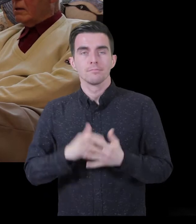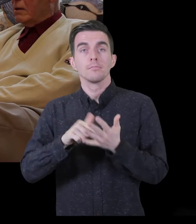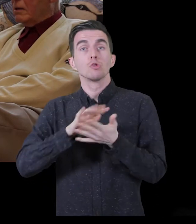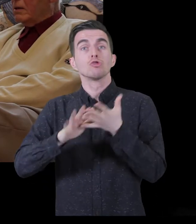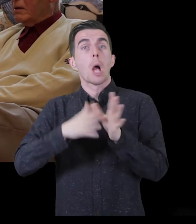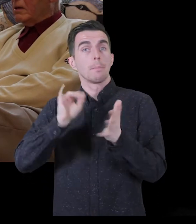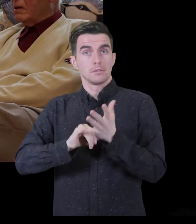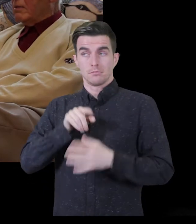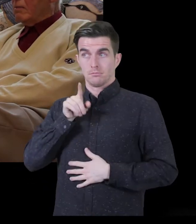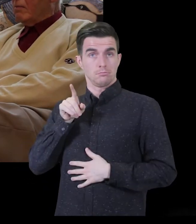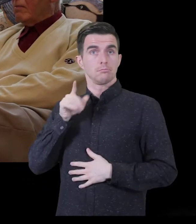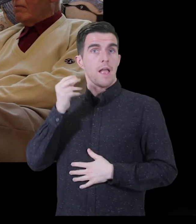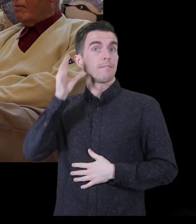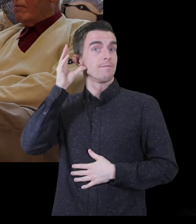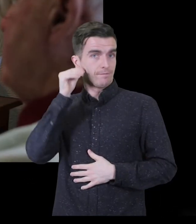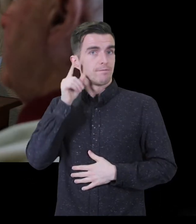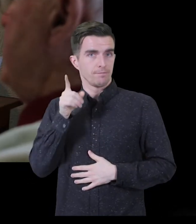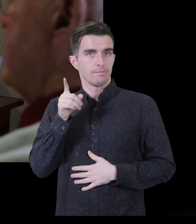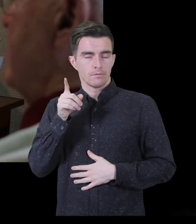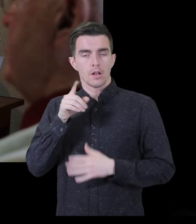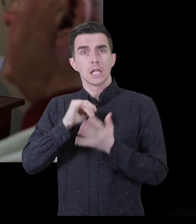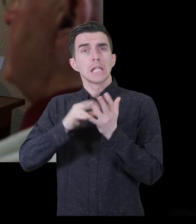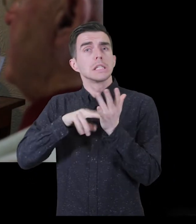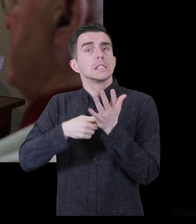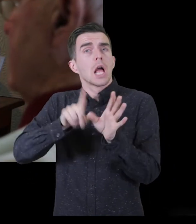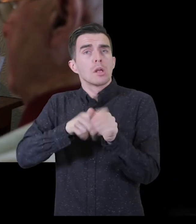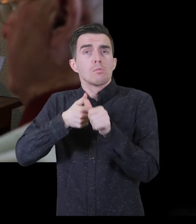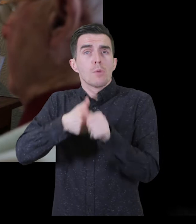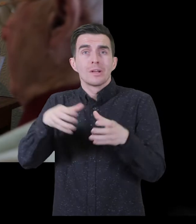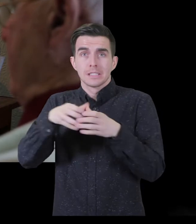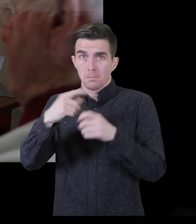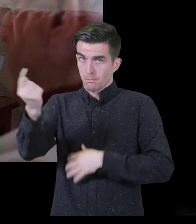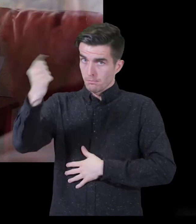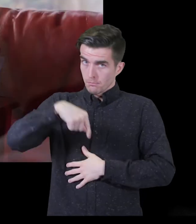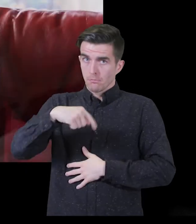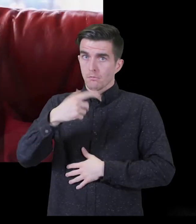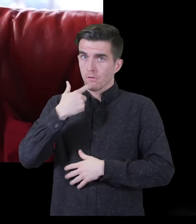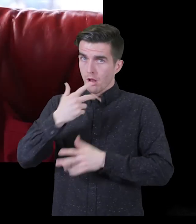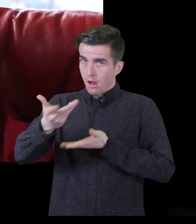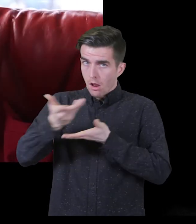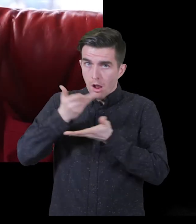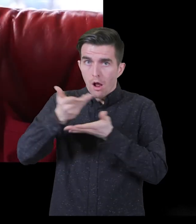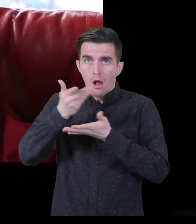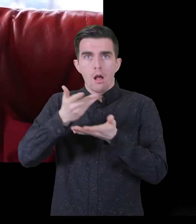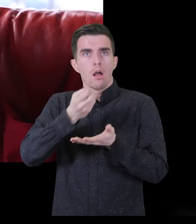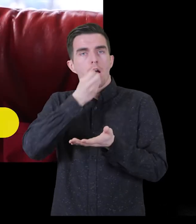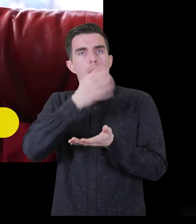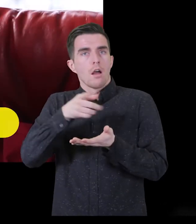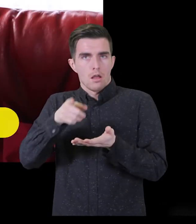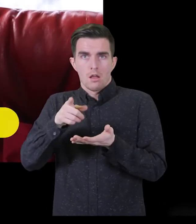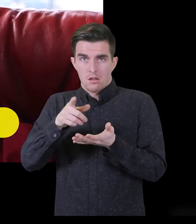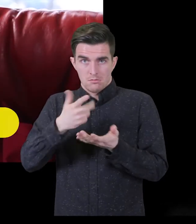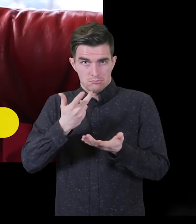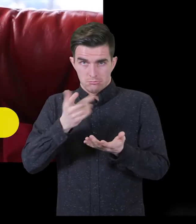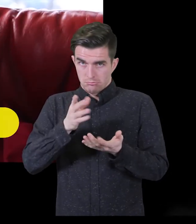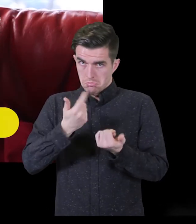team called and we had a chat on the settee which lasted well over